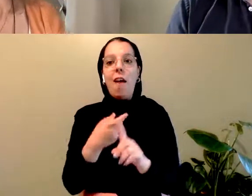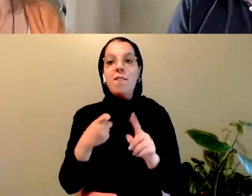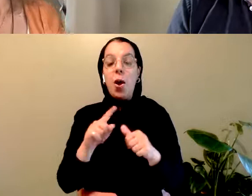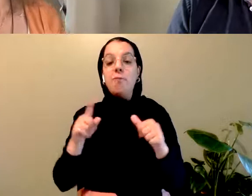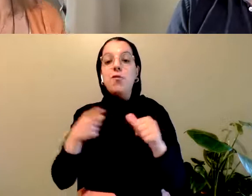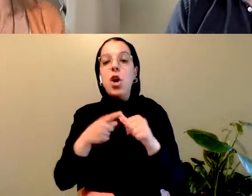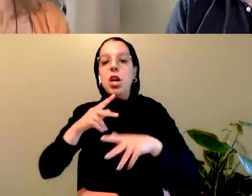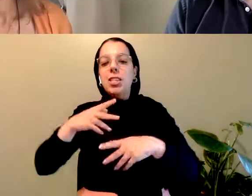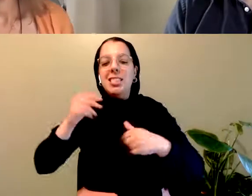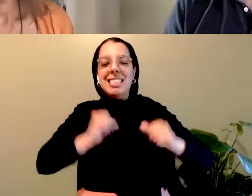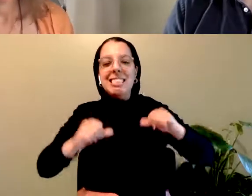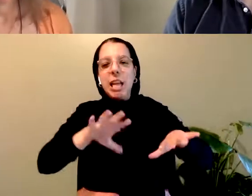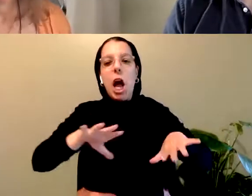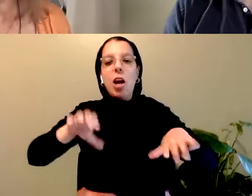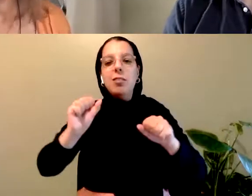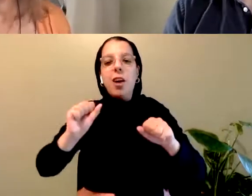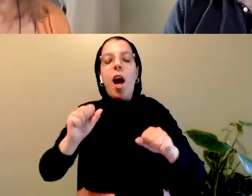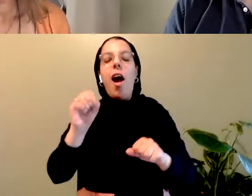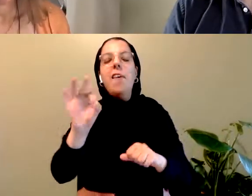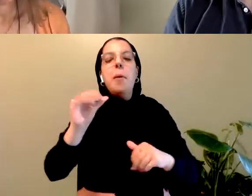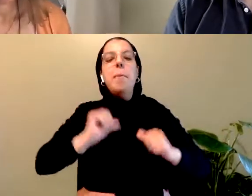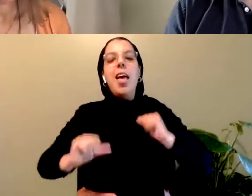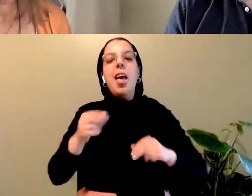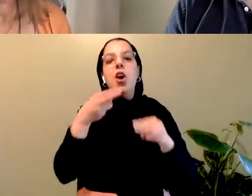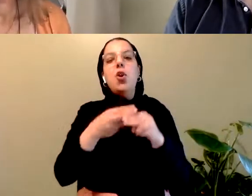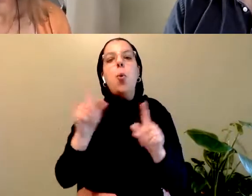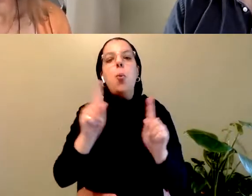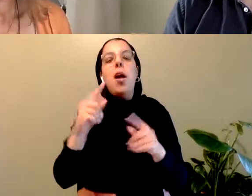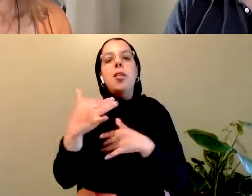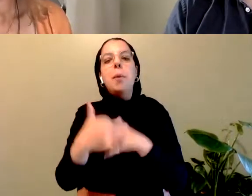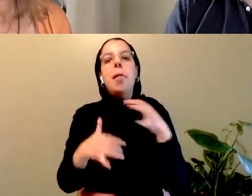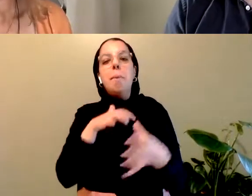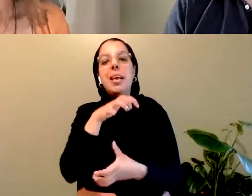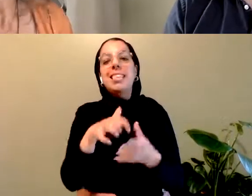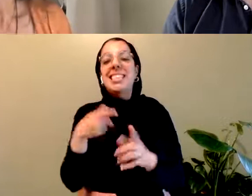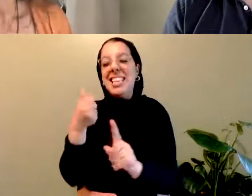Mixes. This is actually an image of of an osprey flying over the river.